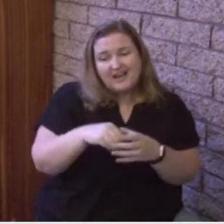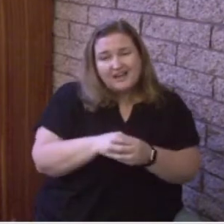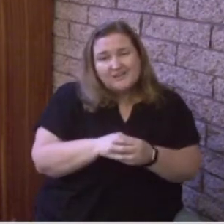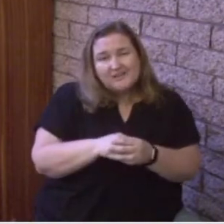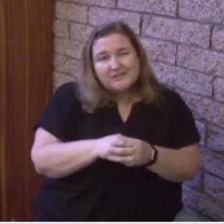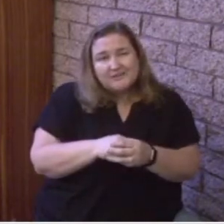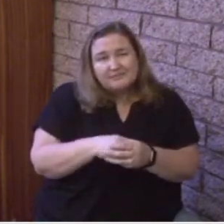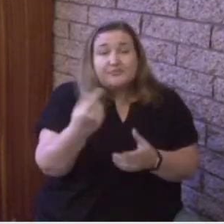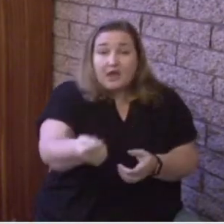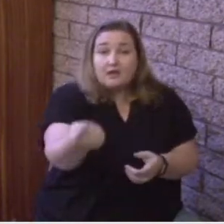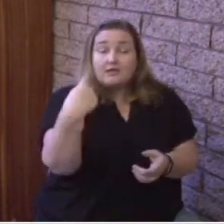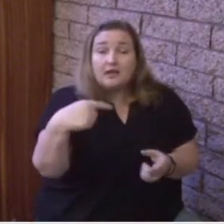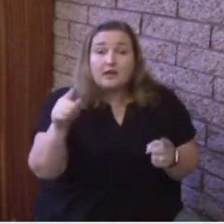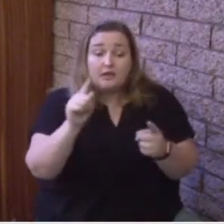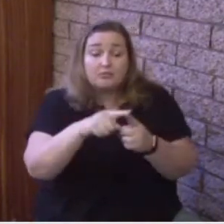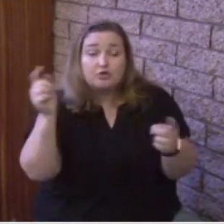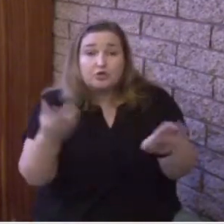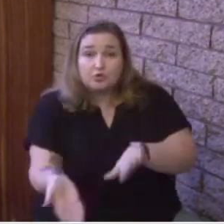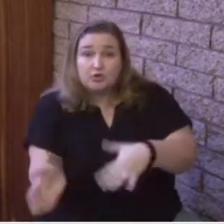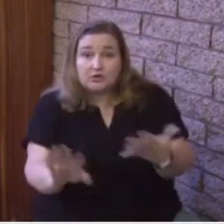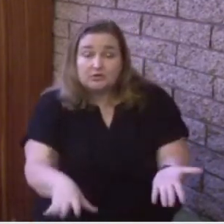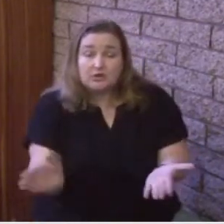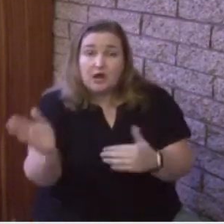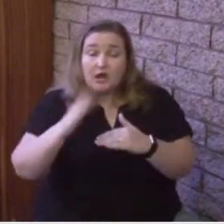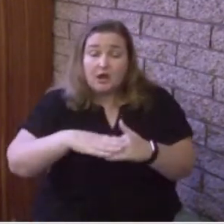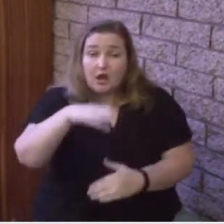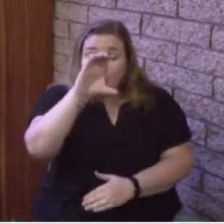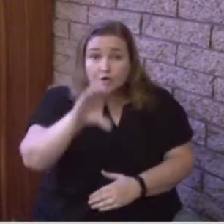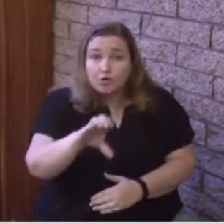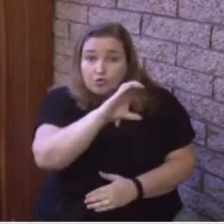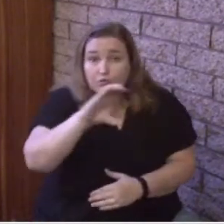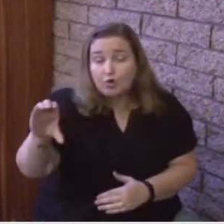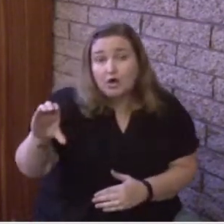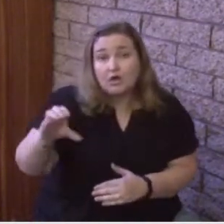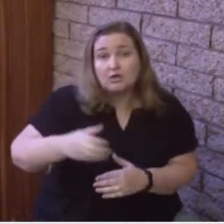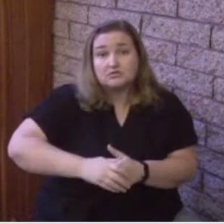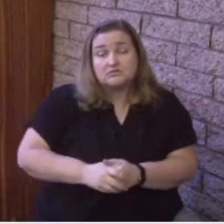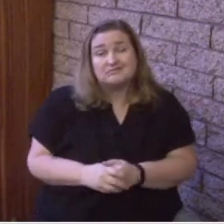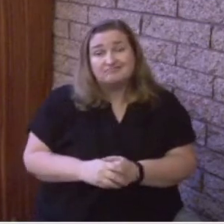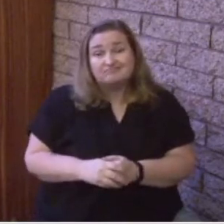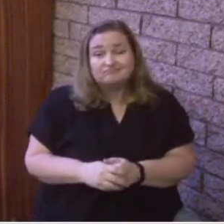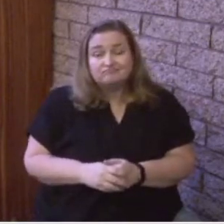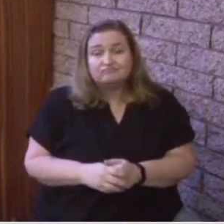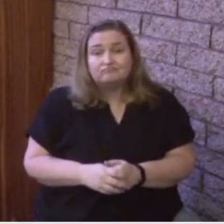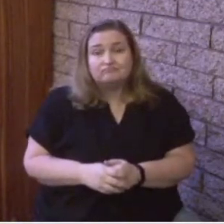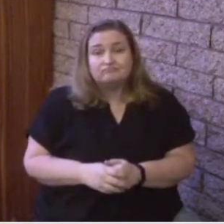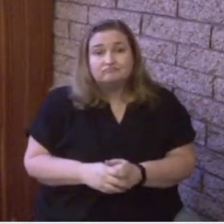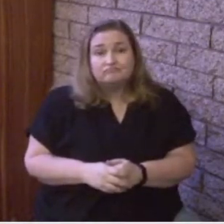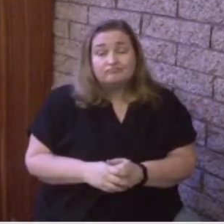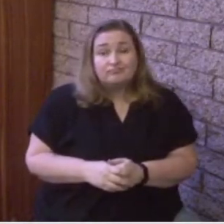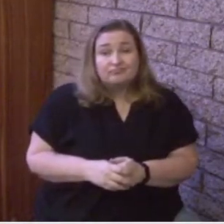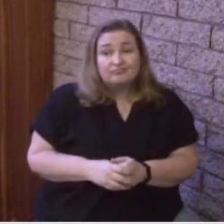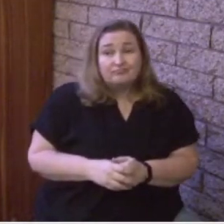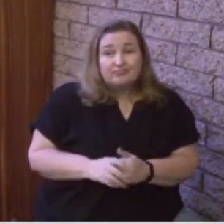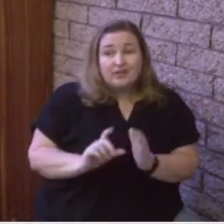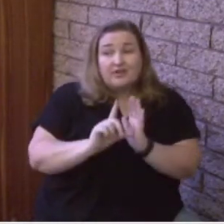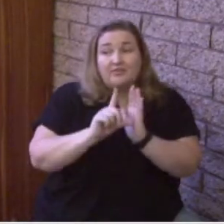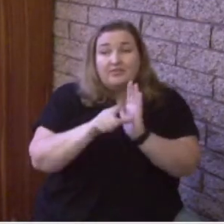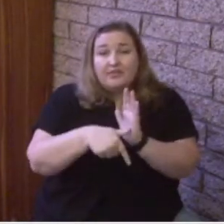And then, as Mike has talked over the last couple weeks says, well, Jesus ascended back to heaven,